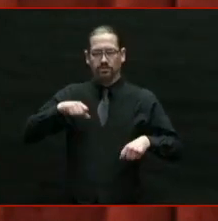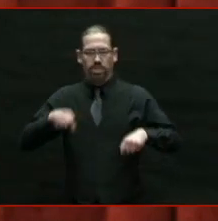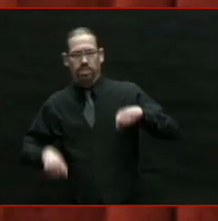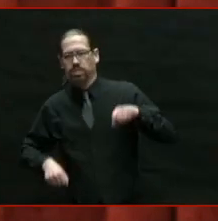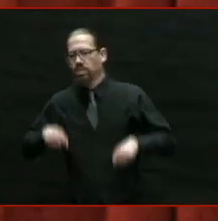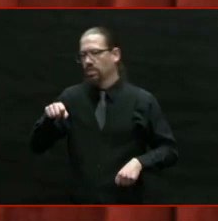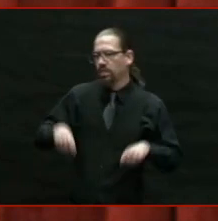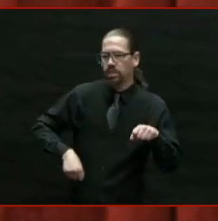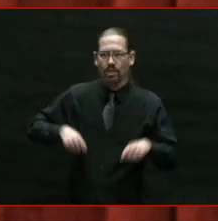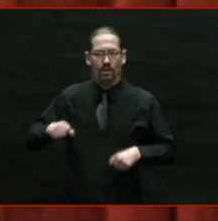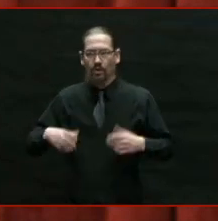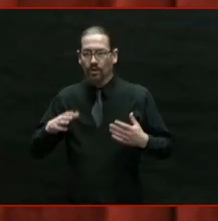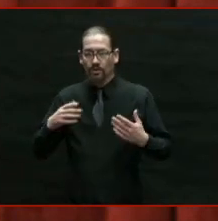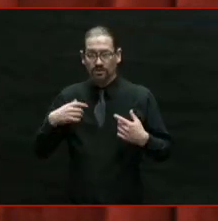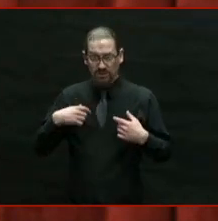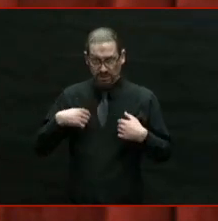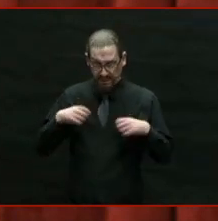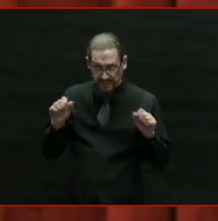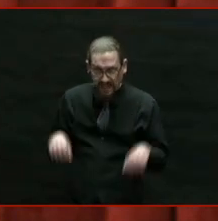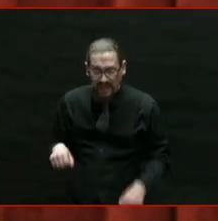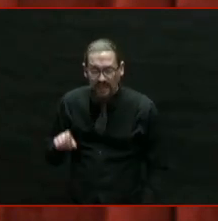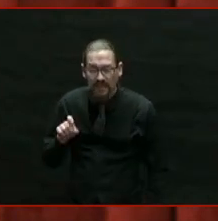Could I do it? Should I do it?